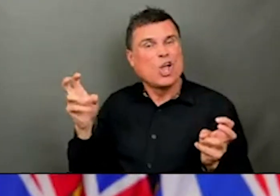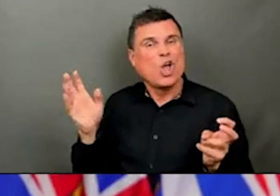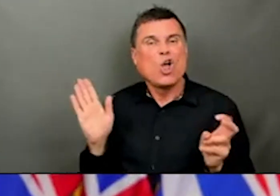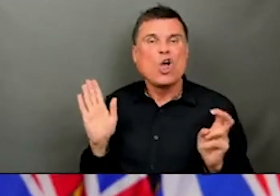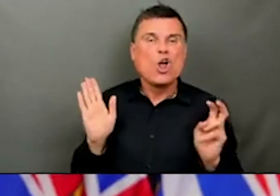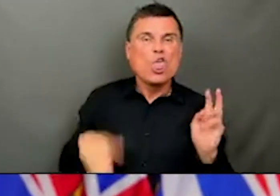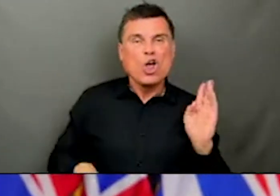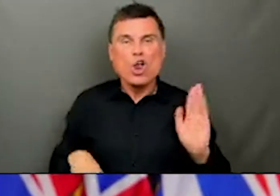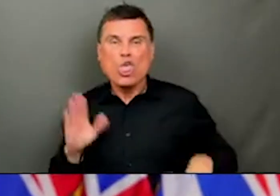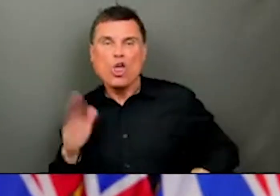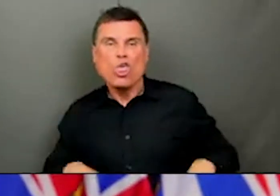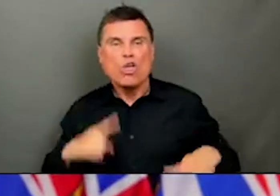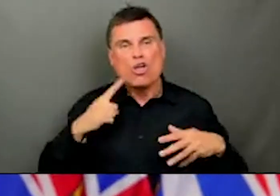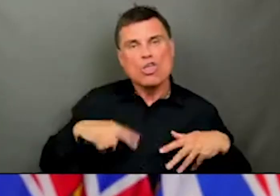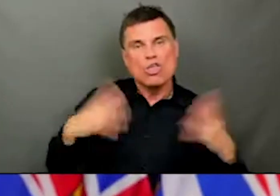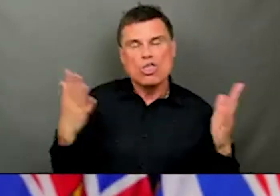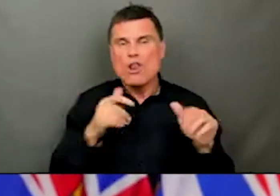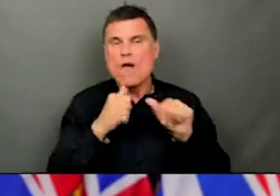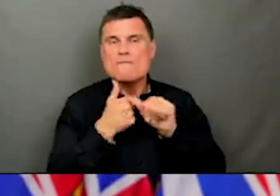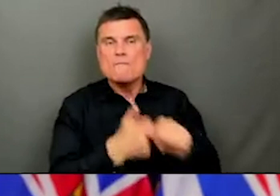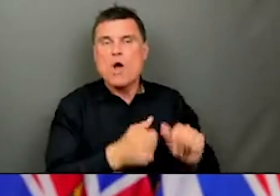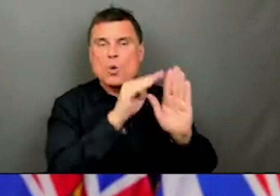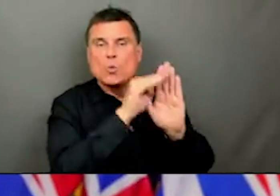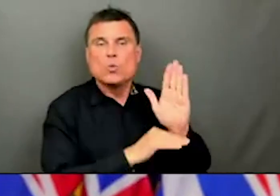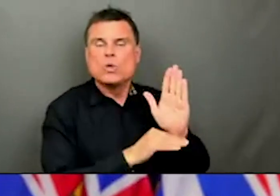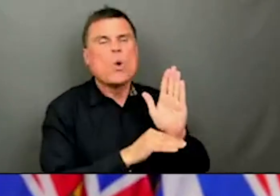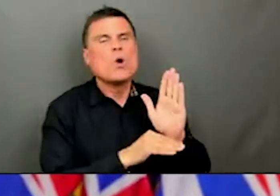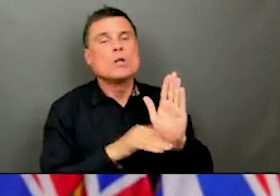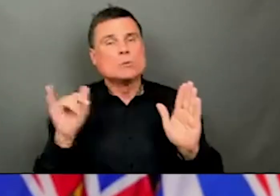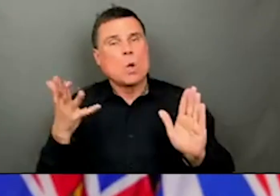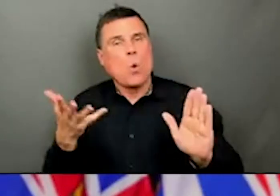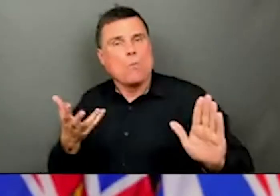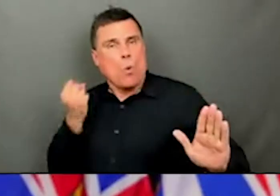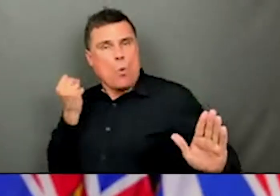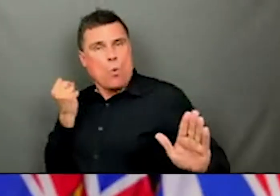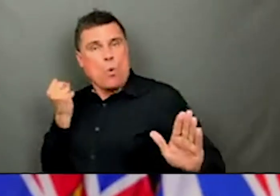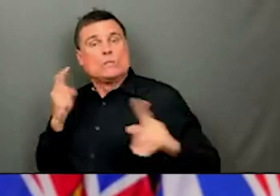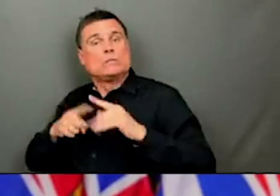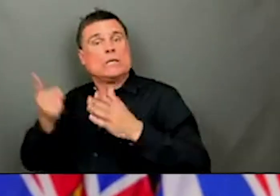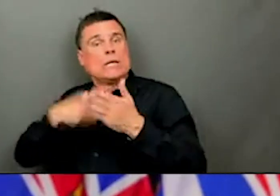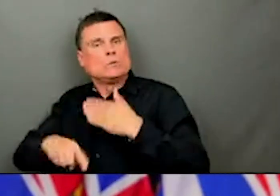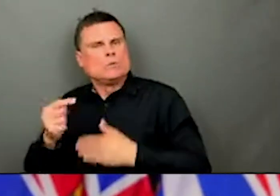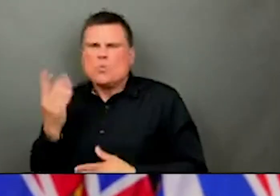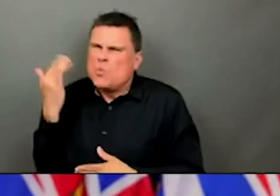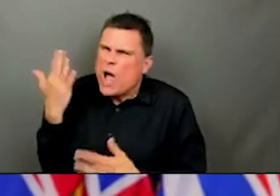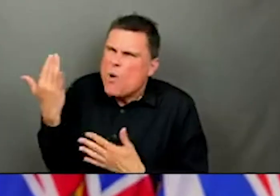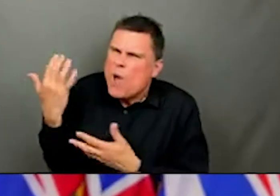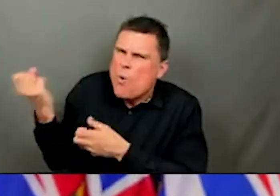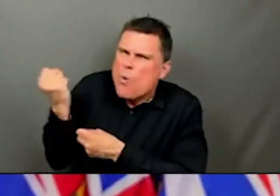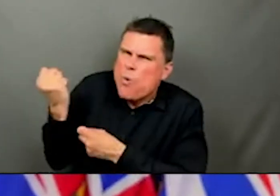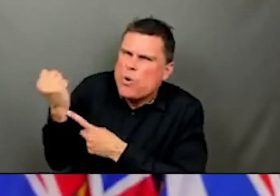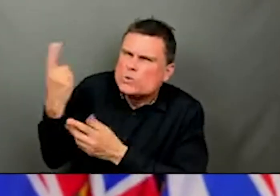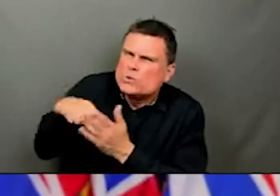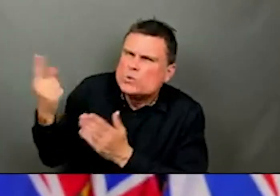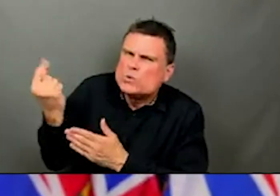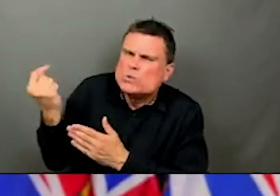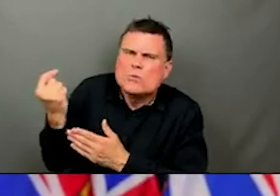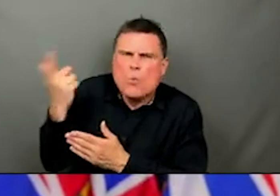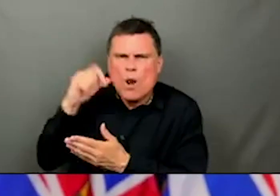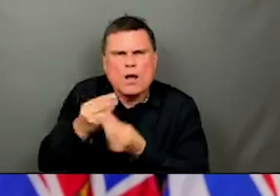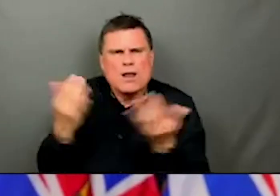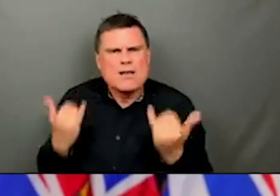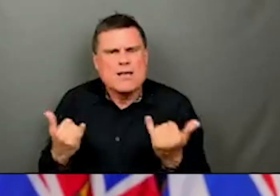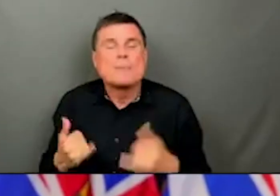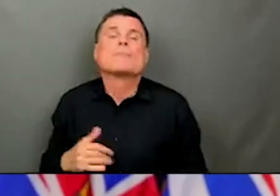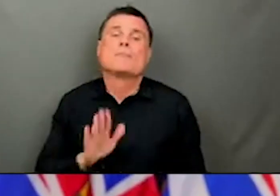Or I'm just trying to get a sense of what the motivation is for holding off until Tuesday? The motivation is just as you suggested, Justine. It's